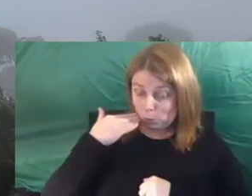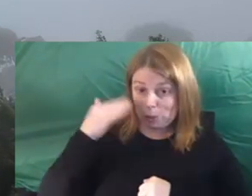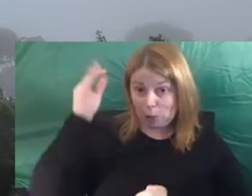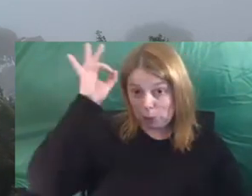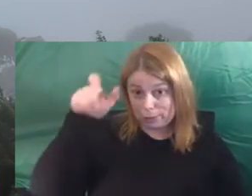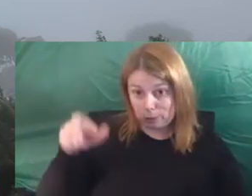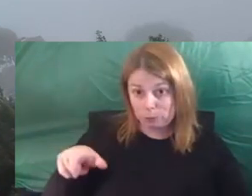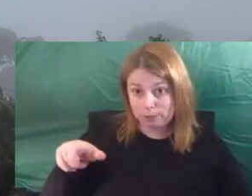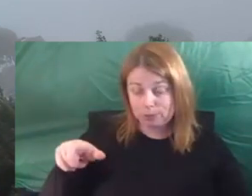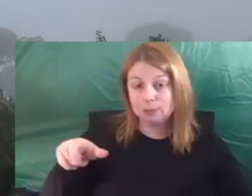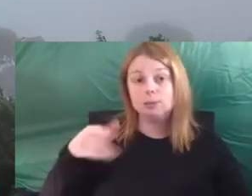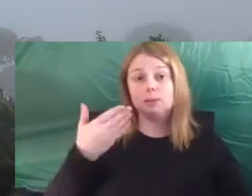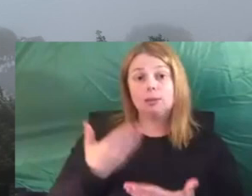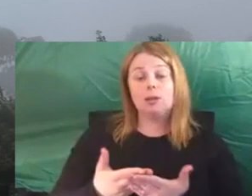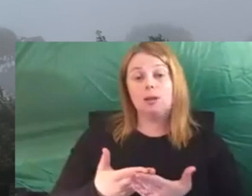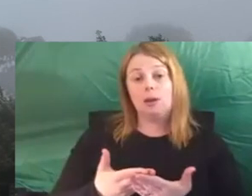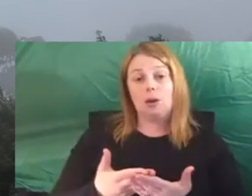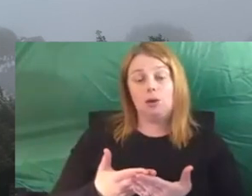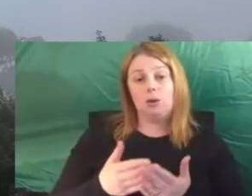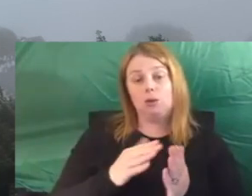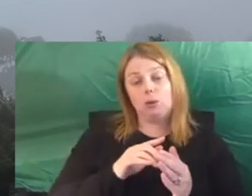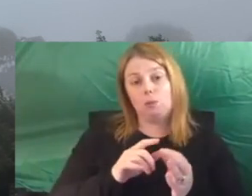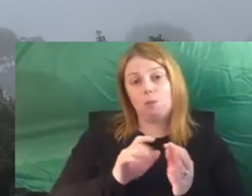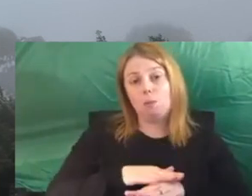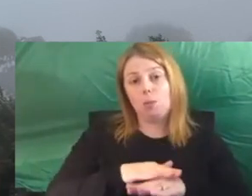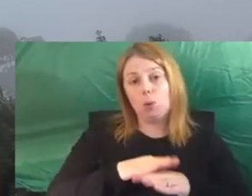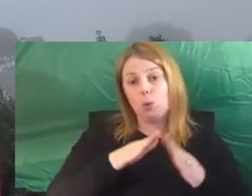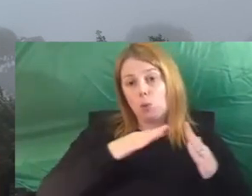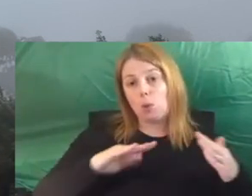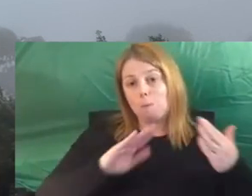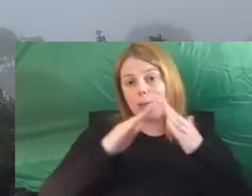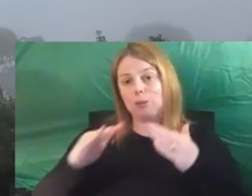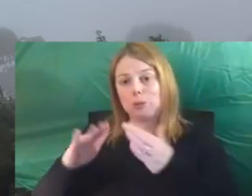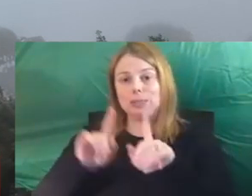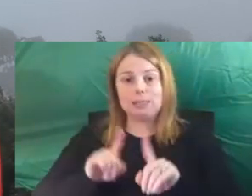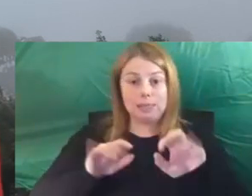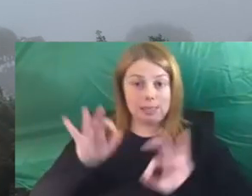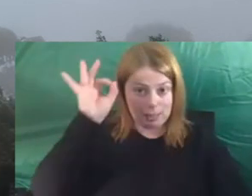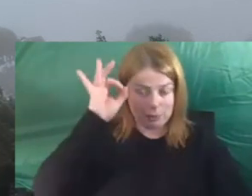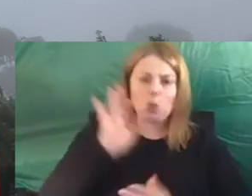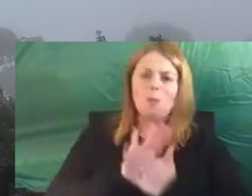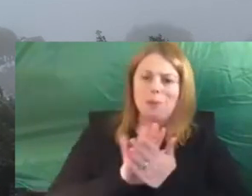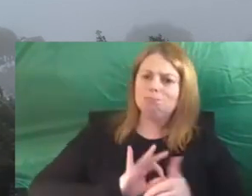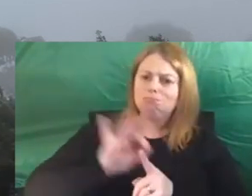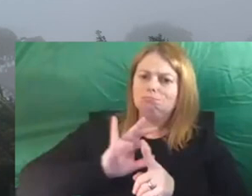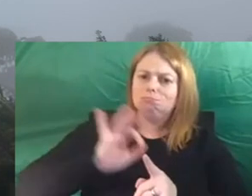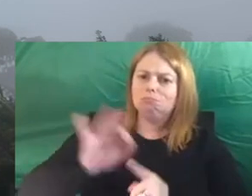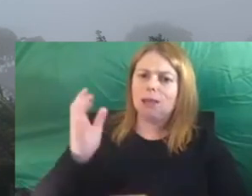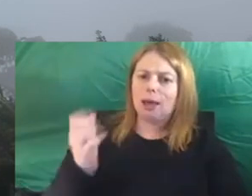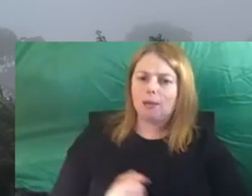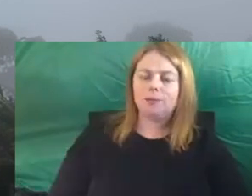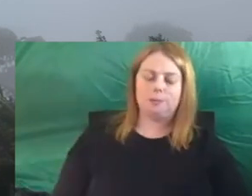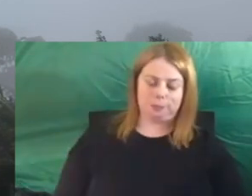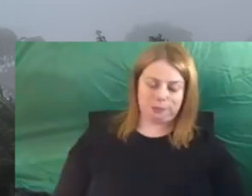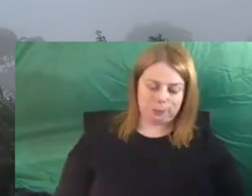on Blue Mountain City Council. So, you know, there's the progress there. But the other part to the equation